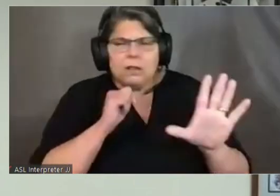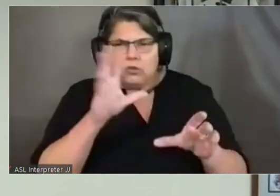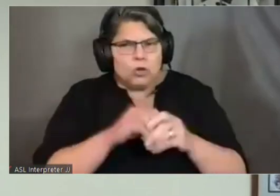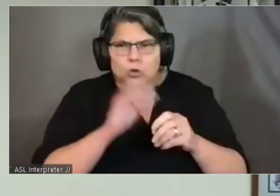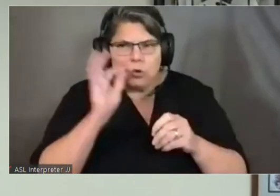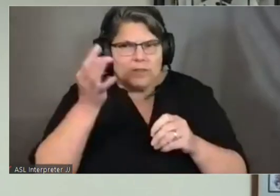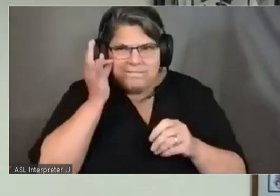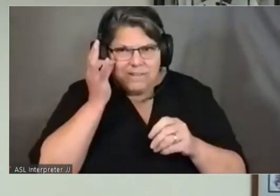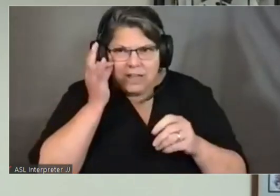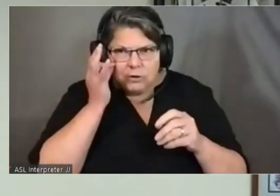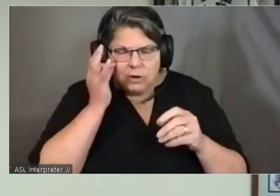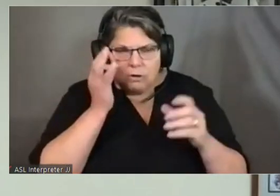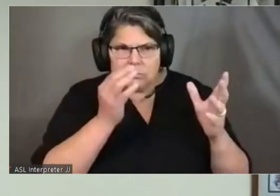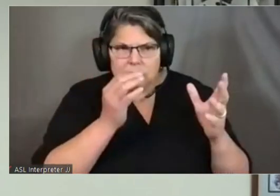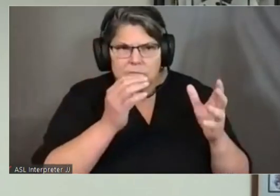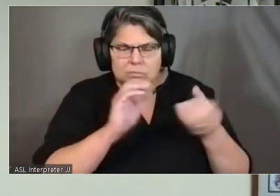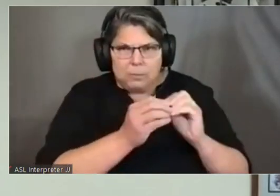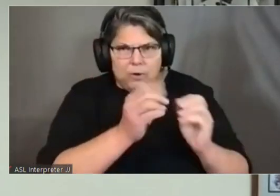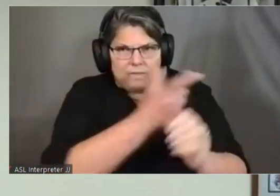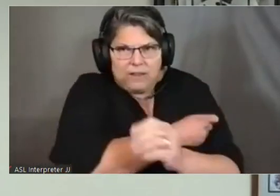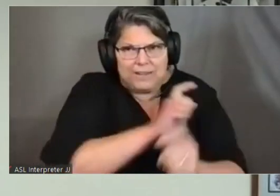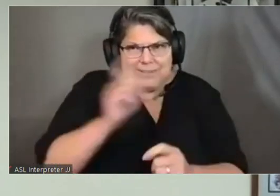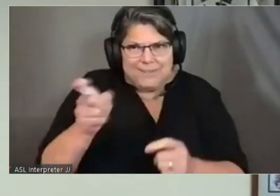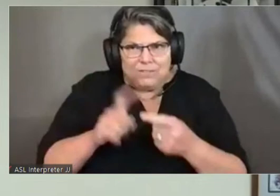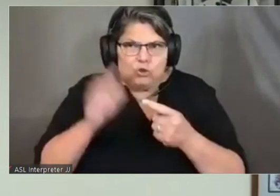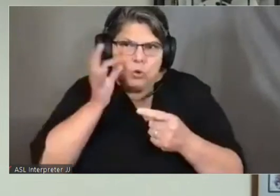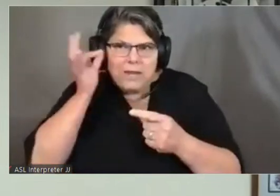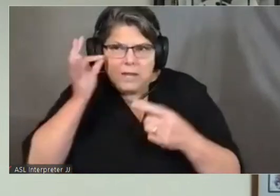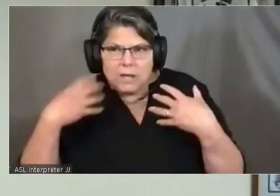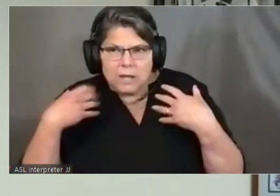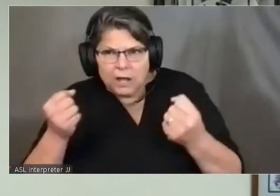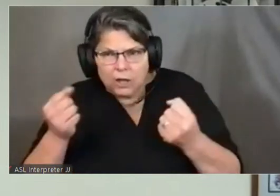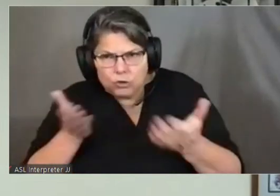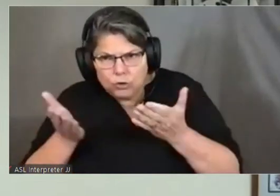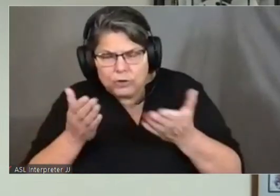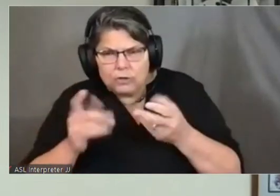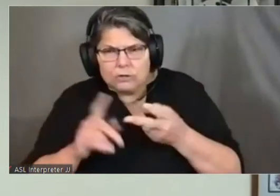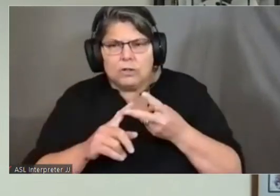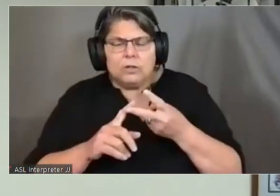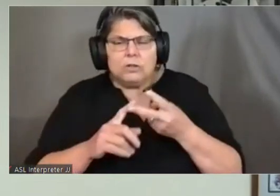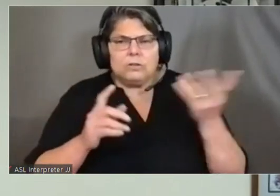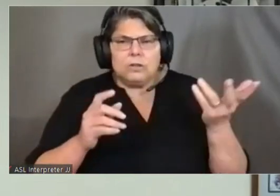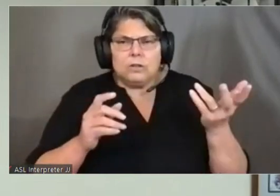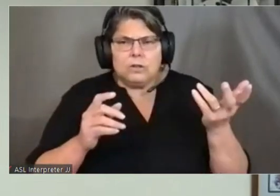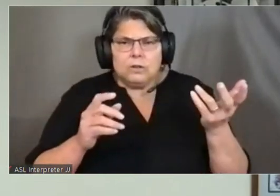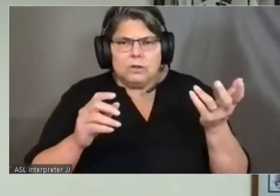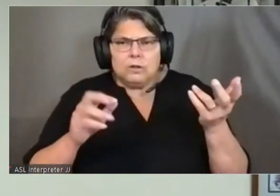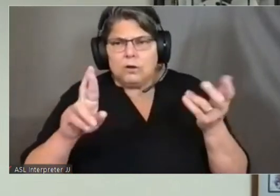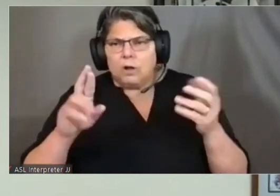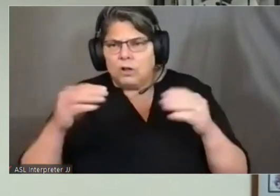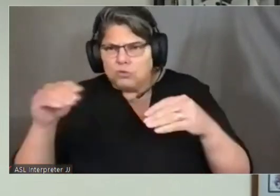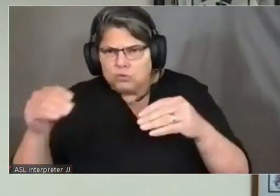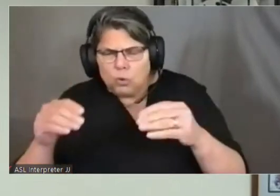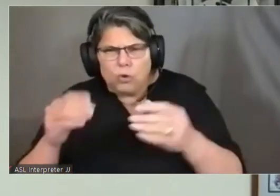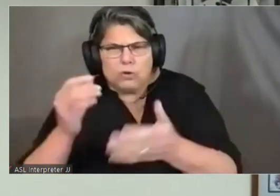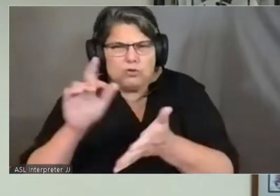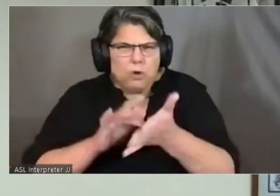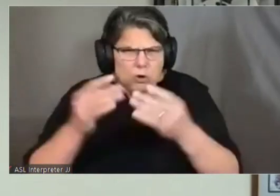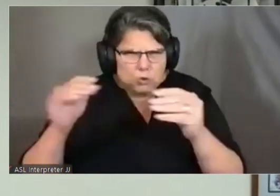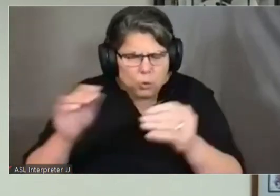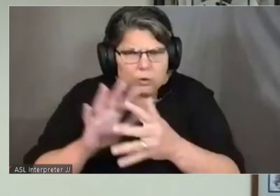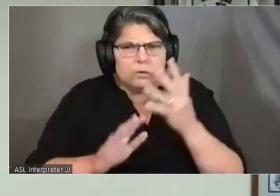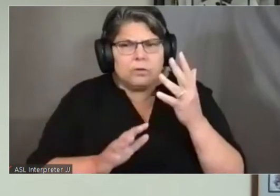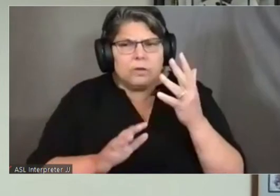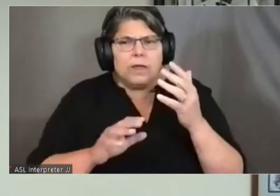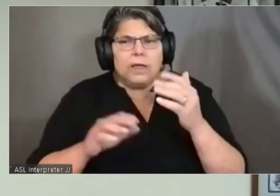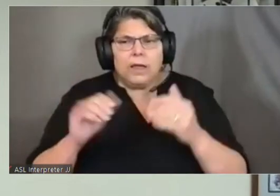the Indian Health Service, Veterans Affairs or retail pharmacies. As of April 15th, over 64